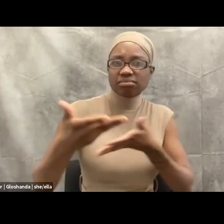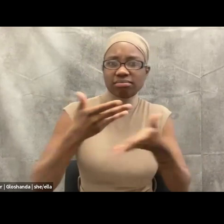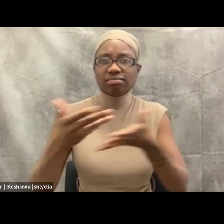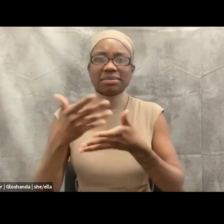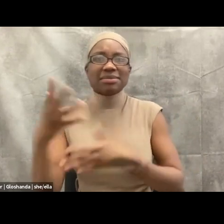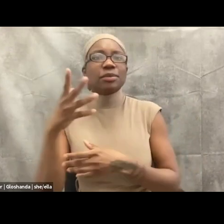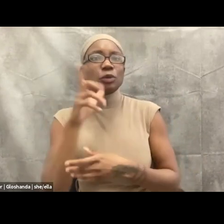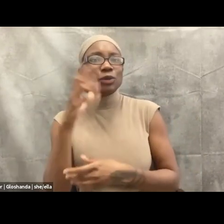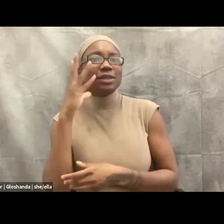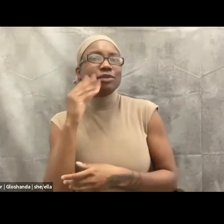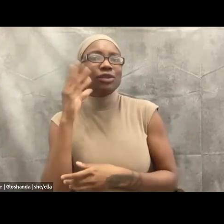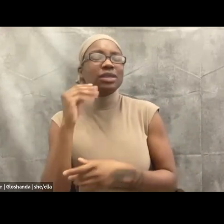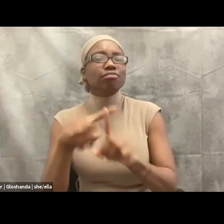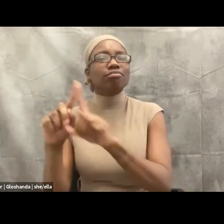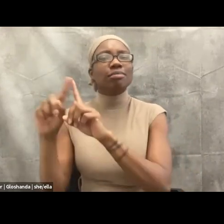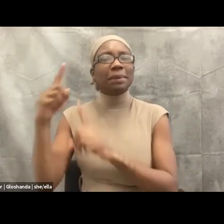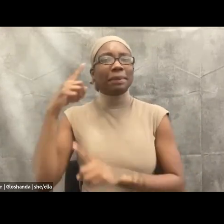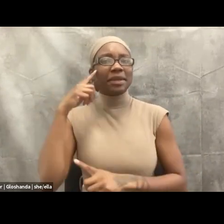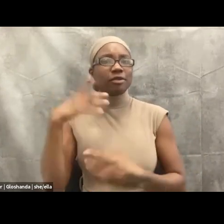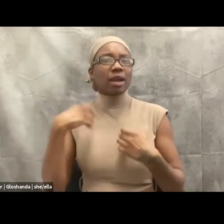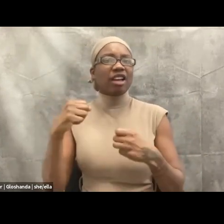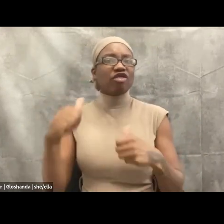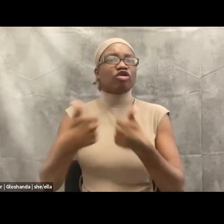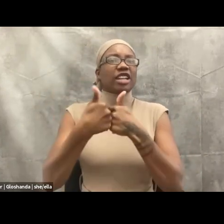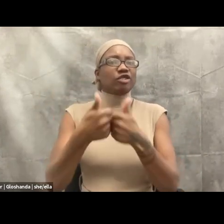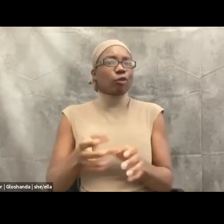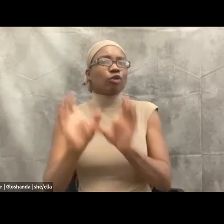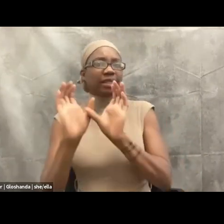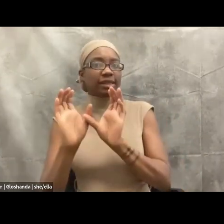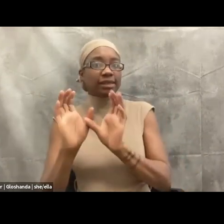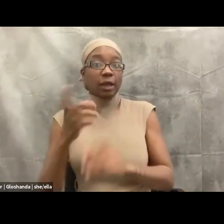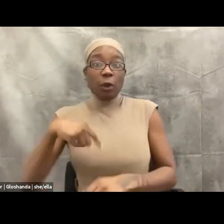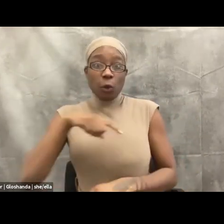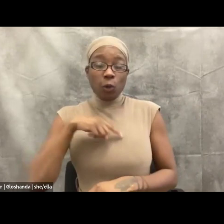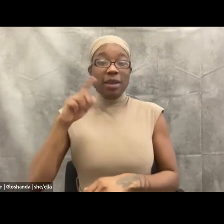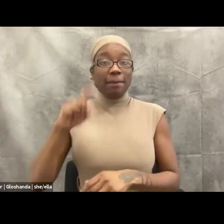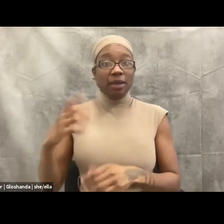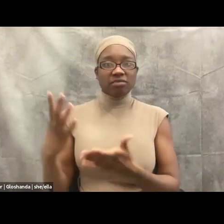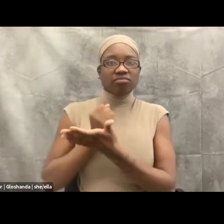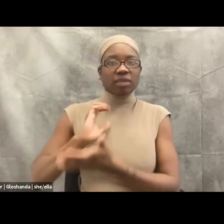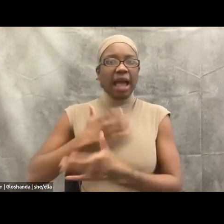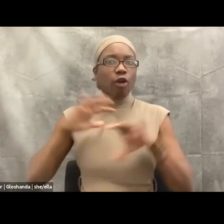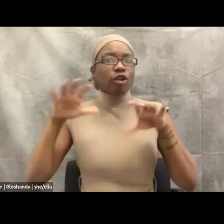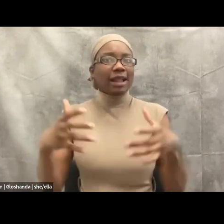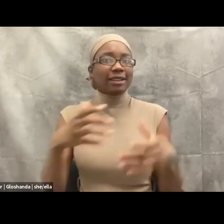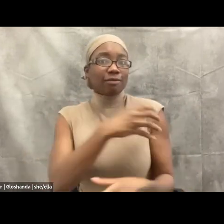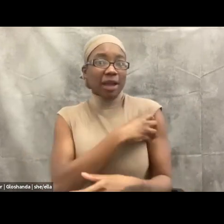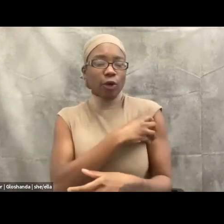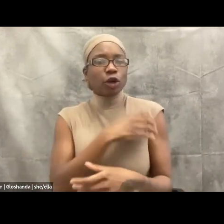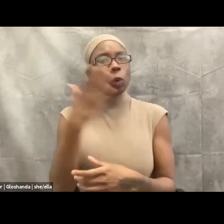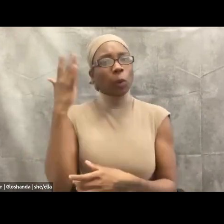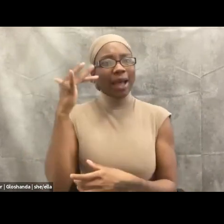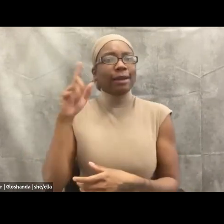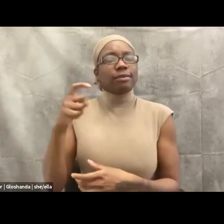to center communal care over carceral harm. That being said, I'd like for us to get started with you meeting our